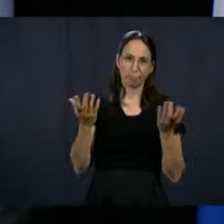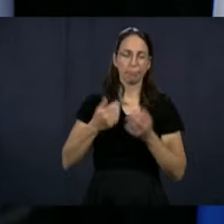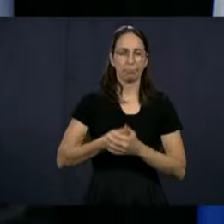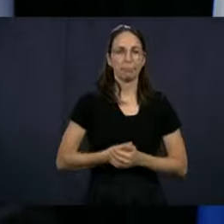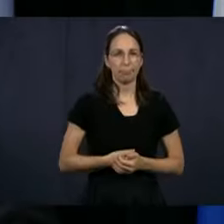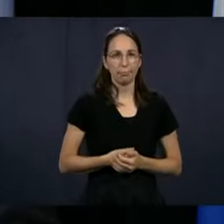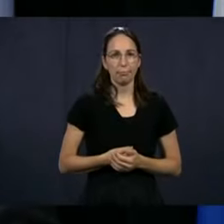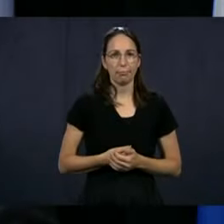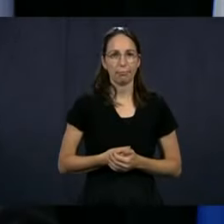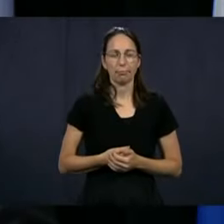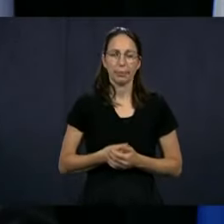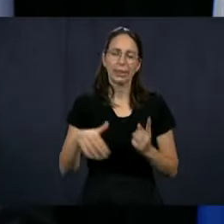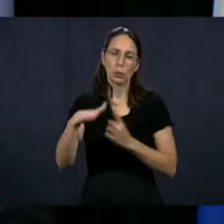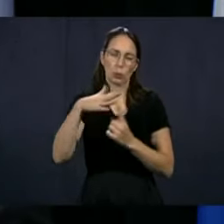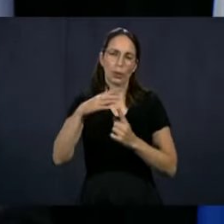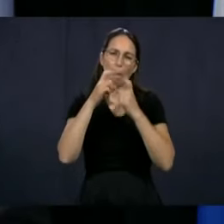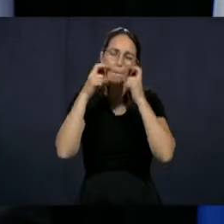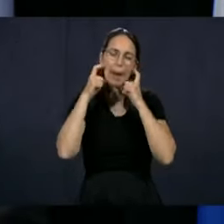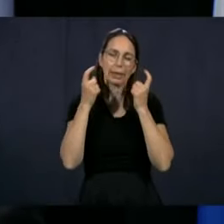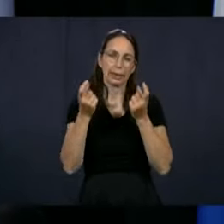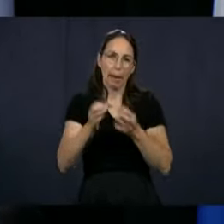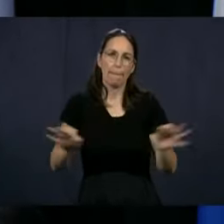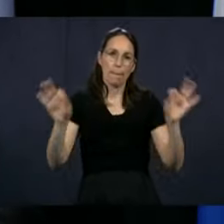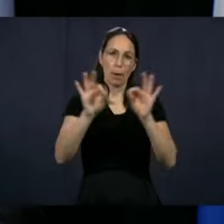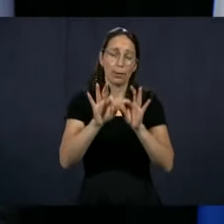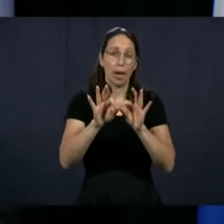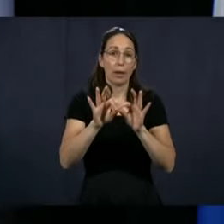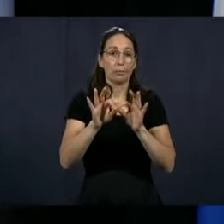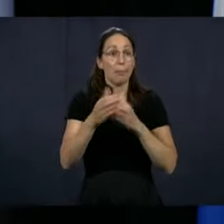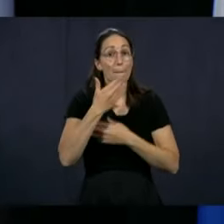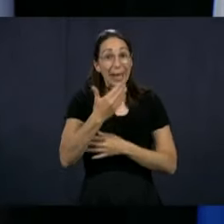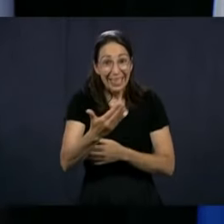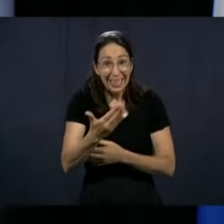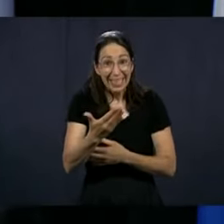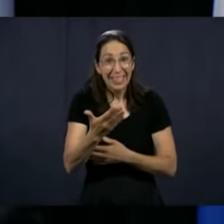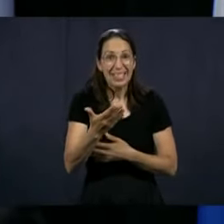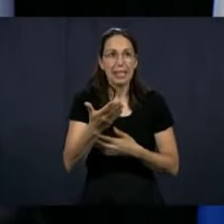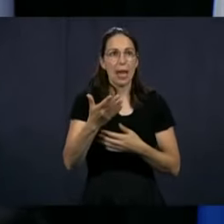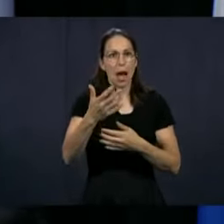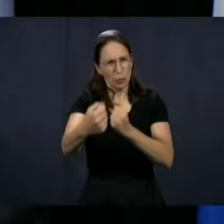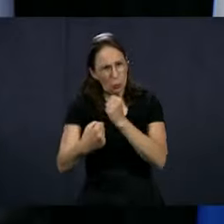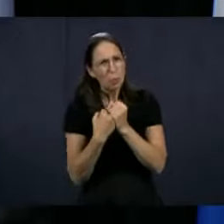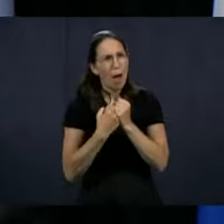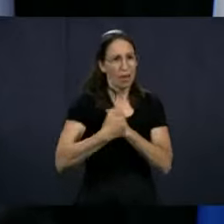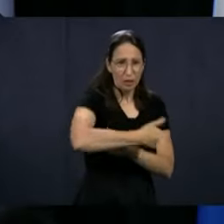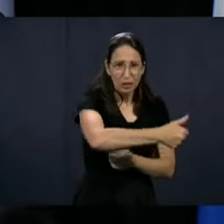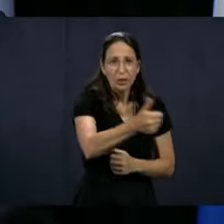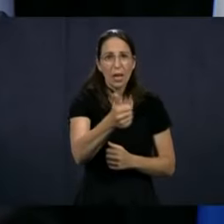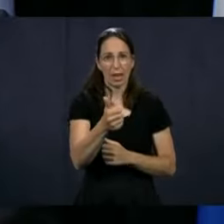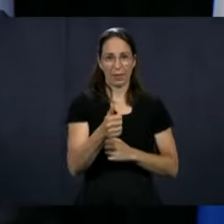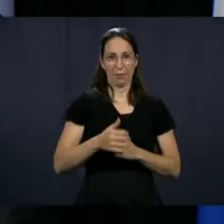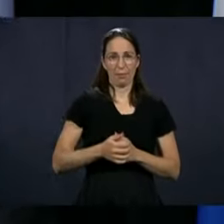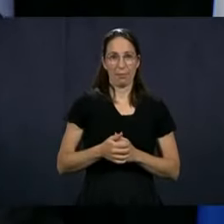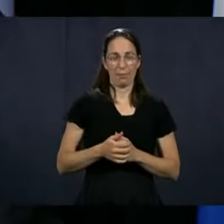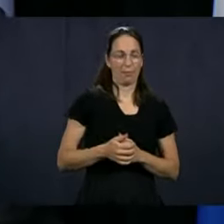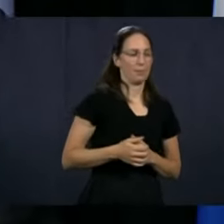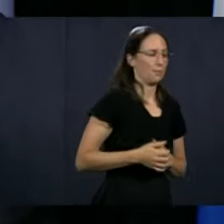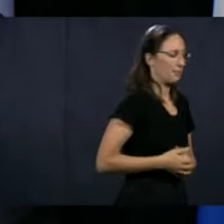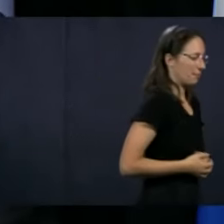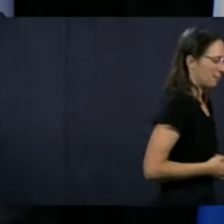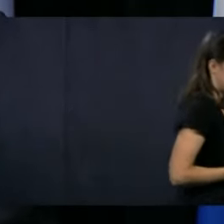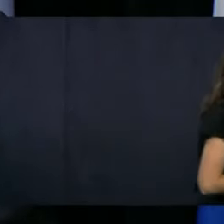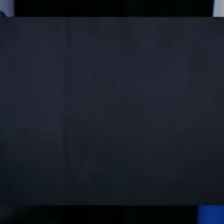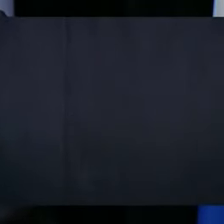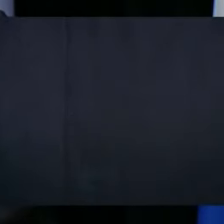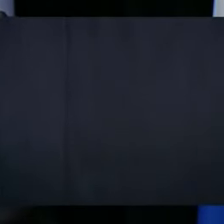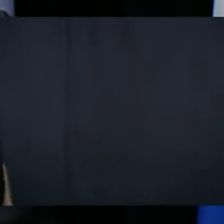mask in those situations. So I thank you ahead of time for your support. Good afternoon. English.